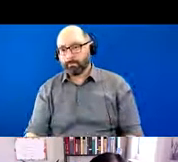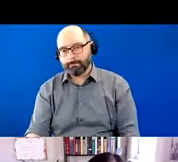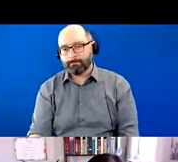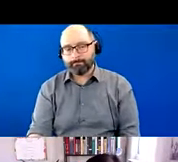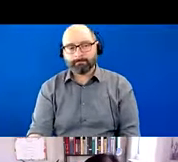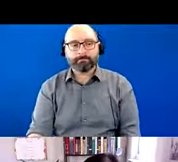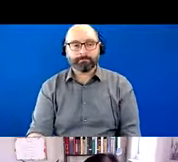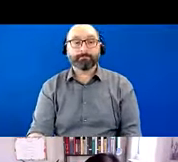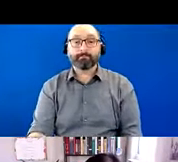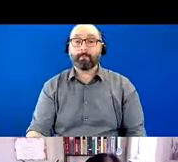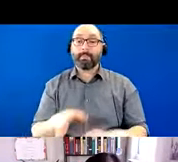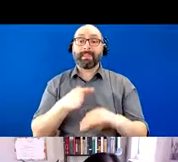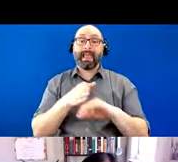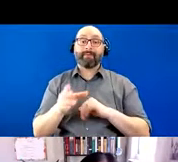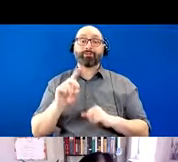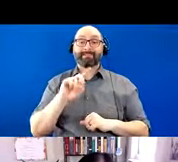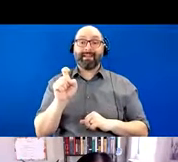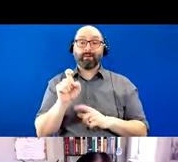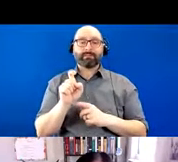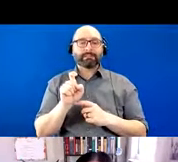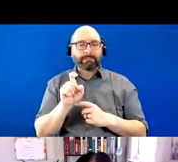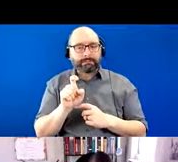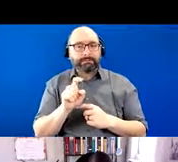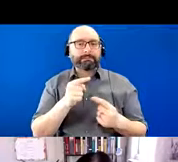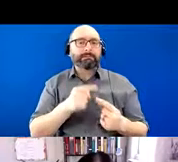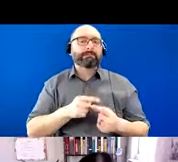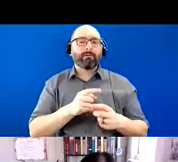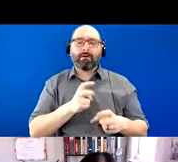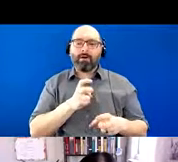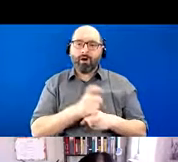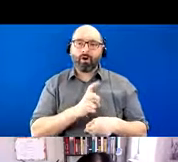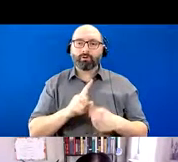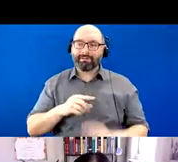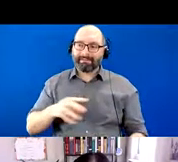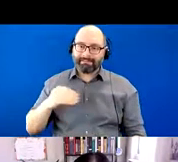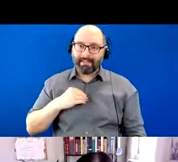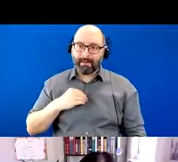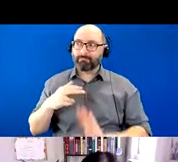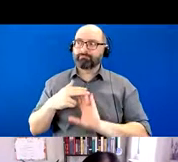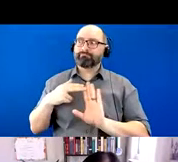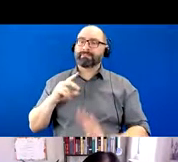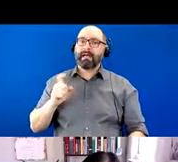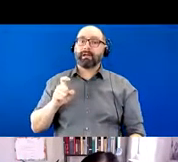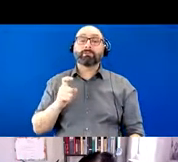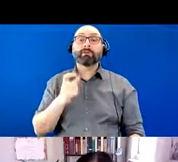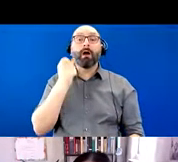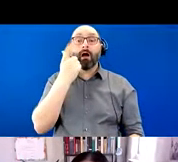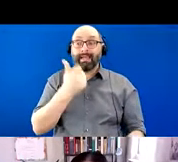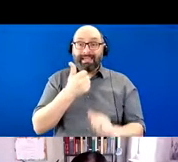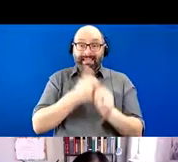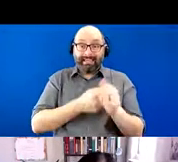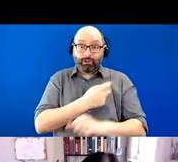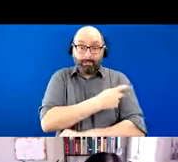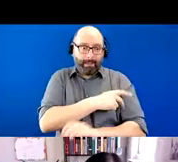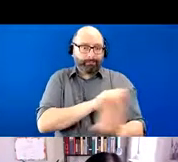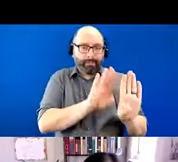Even after diagnosis, it can be difficult to accept the diagnosis and no two patients cope and deal